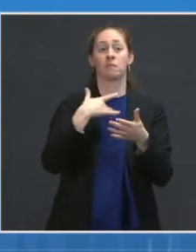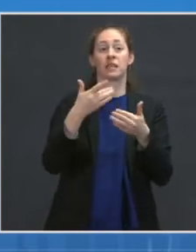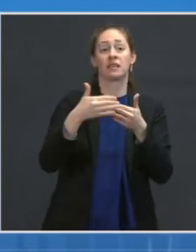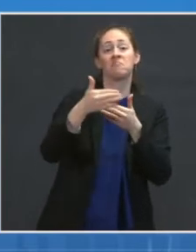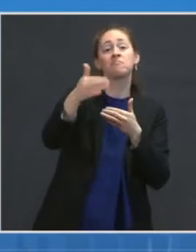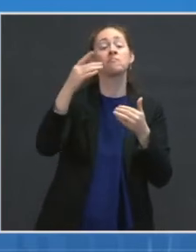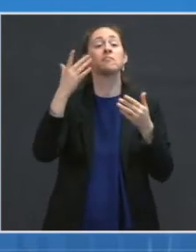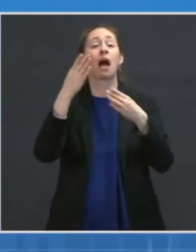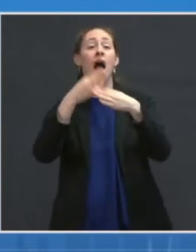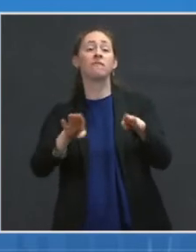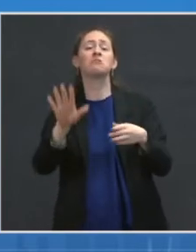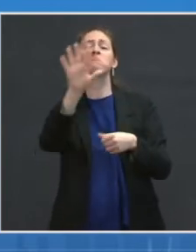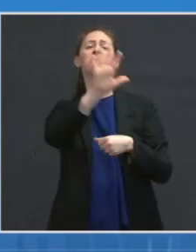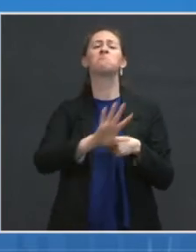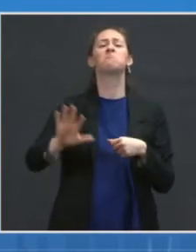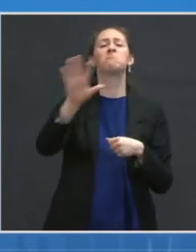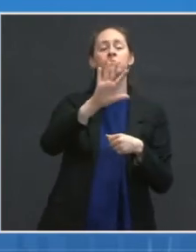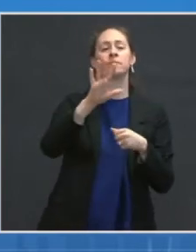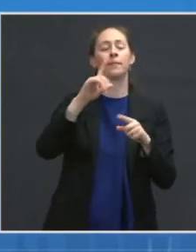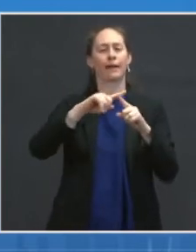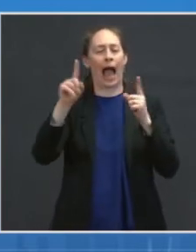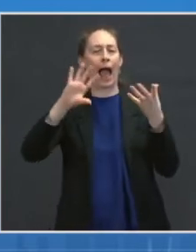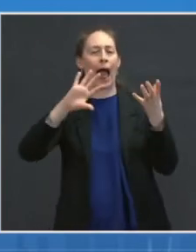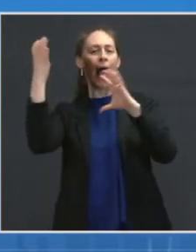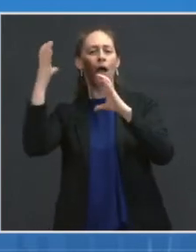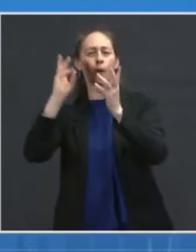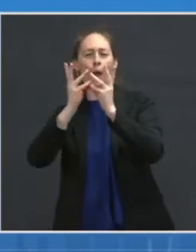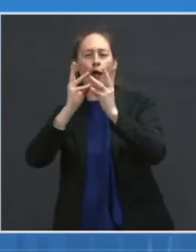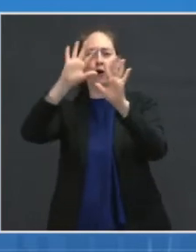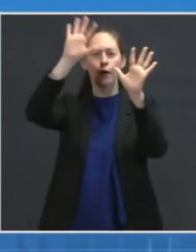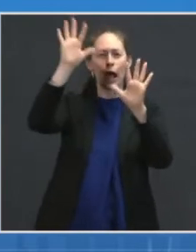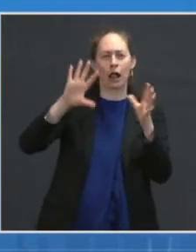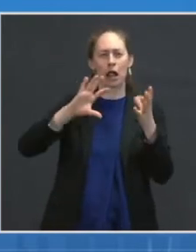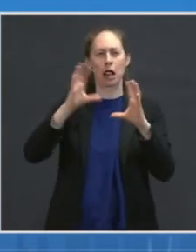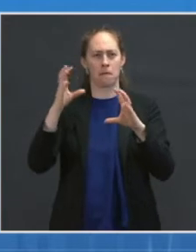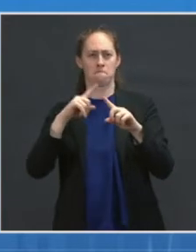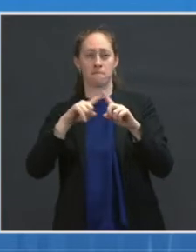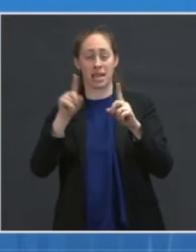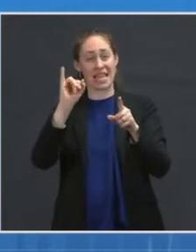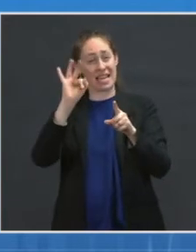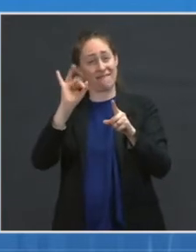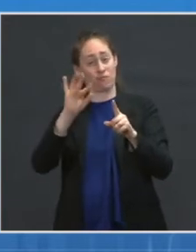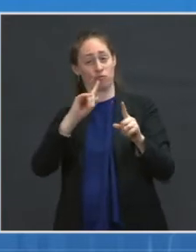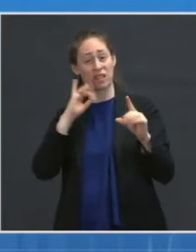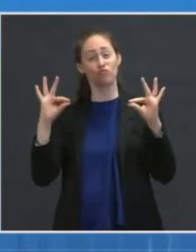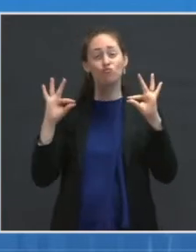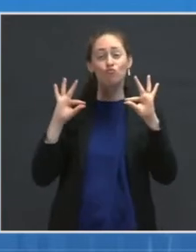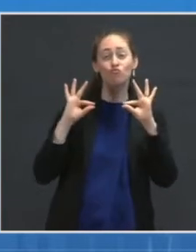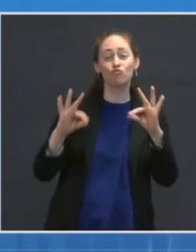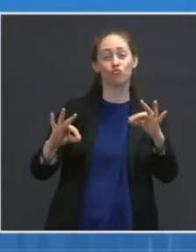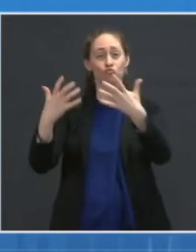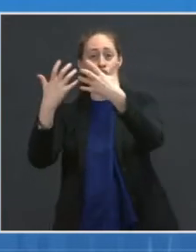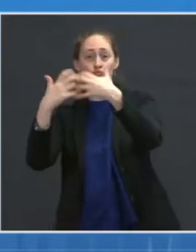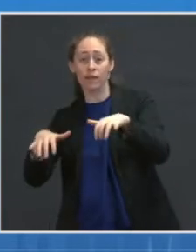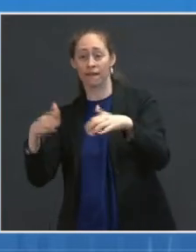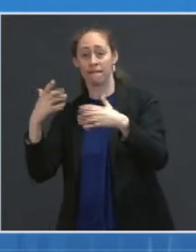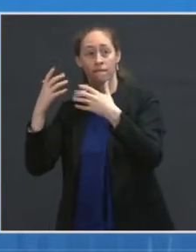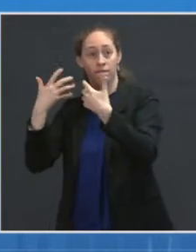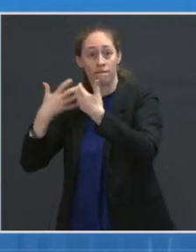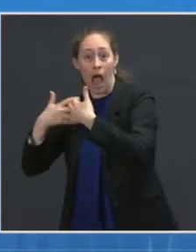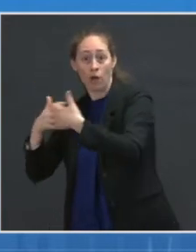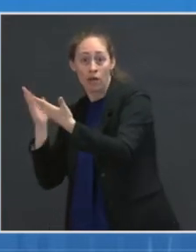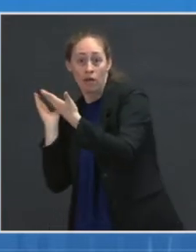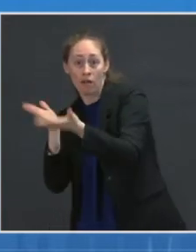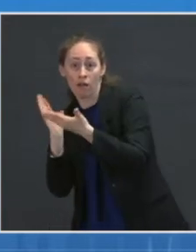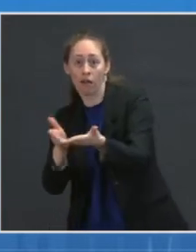if we all work together from the factory all the way to the vaccinators, we will make up for it in the